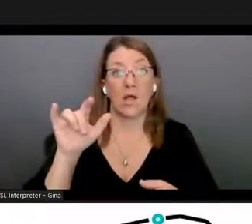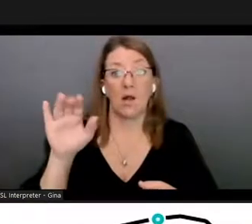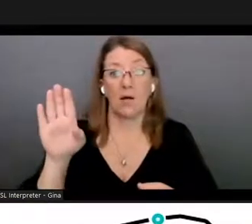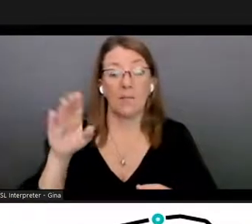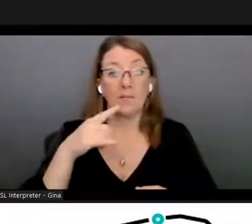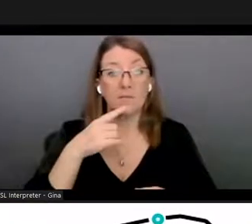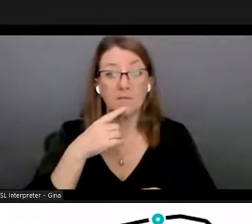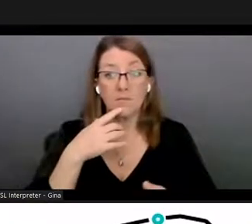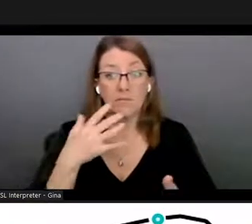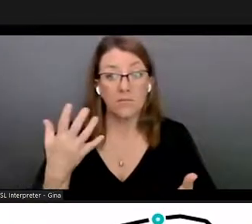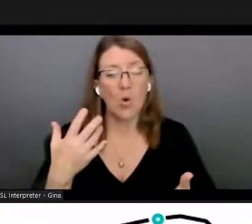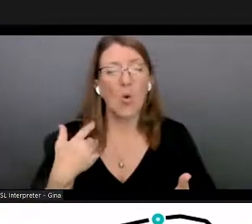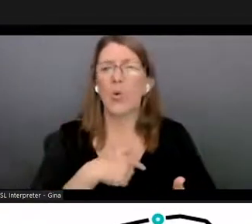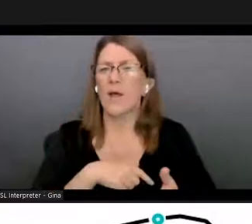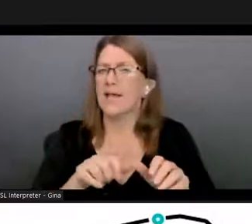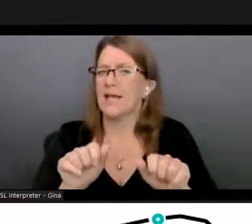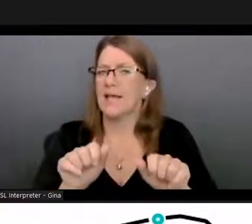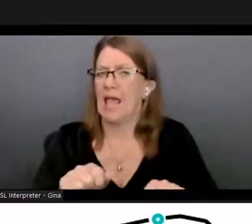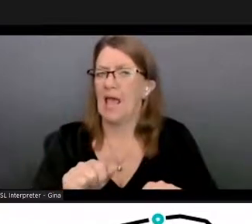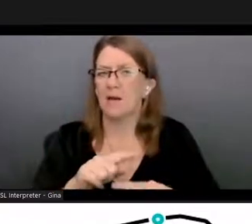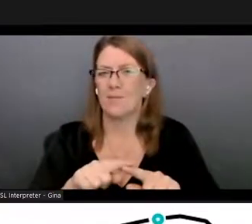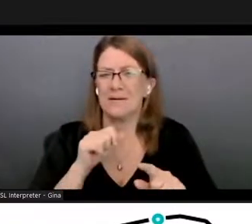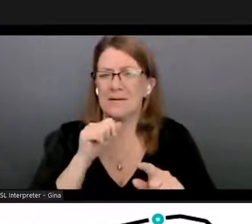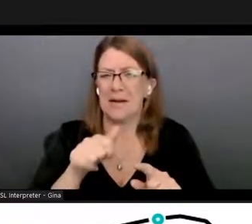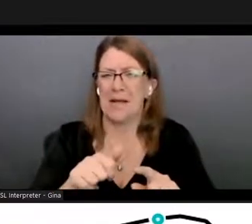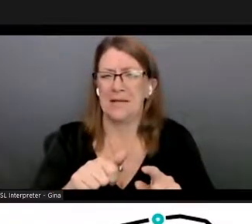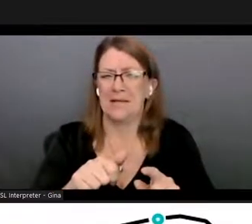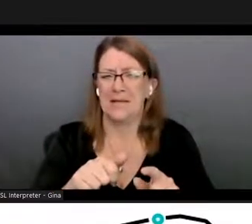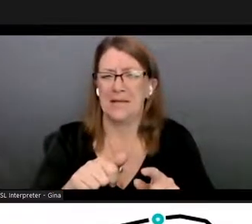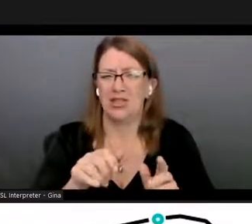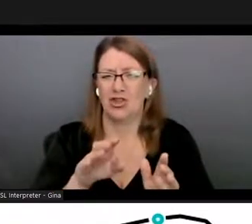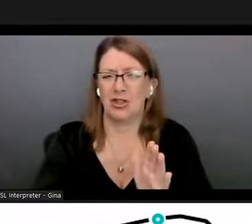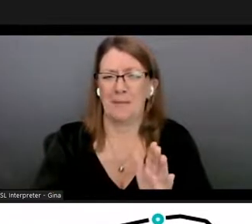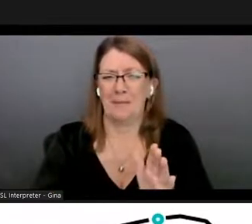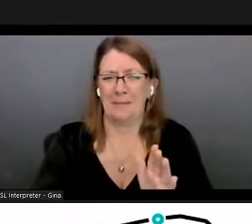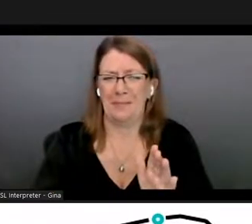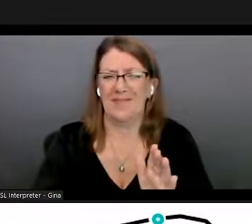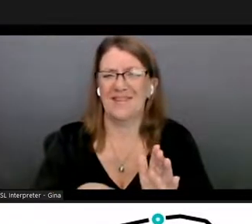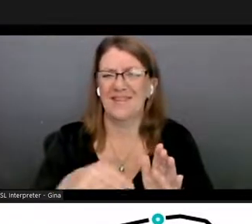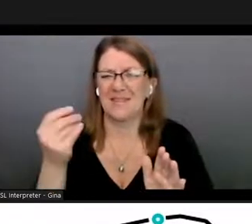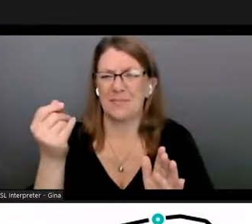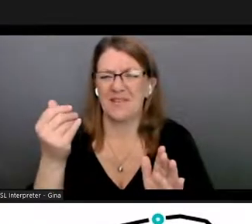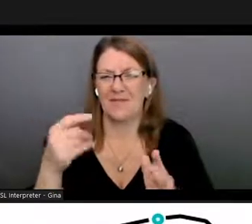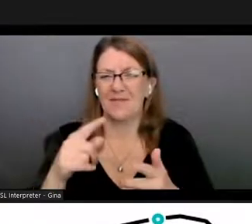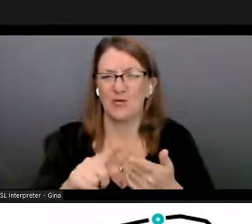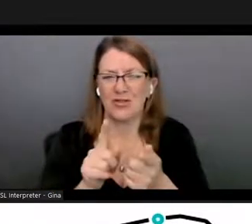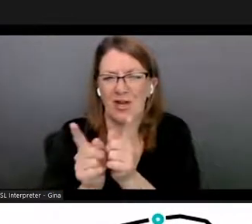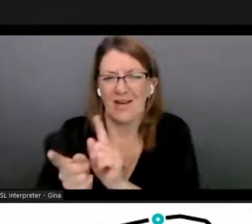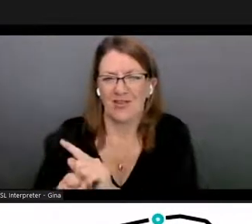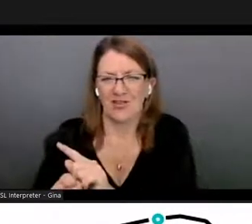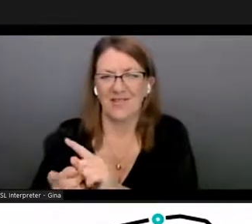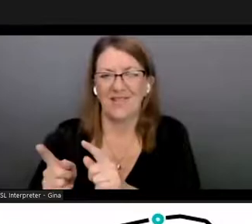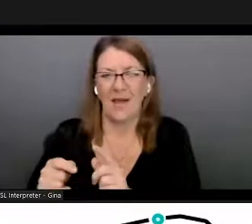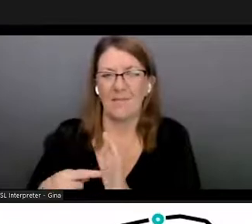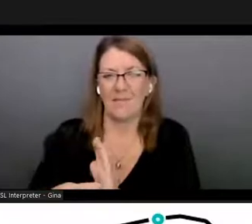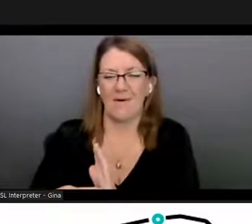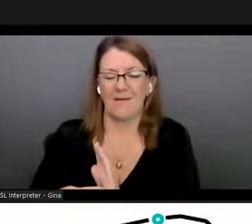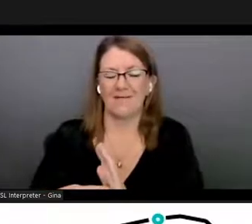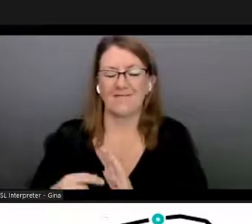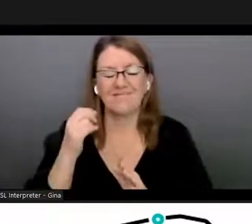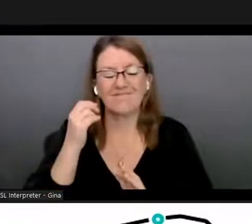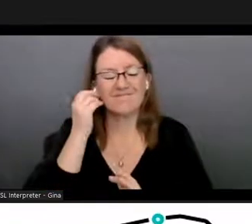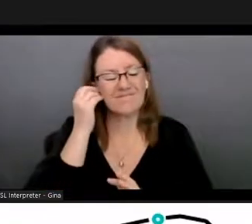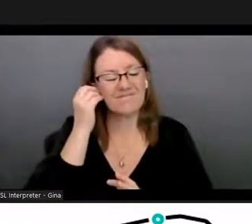we can but we can't do it cheaply right yeah so um you know and you'll you'll still have seen um